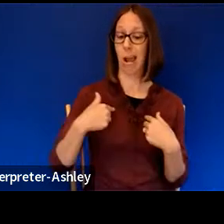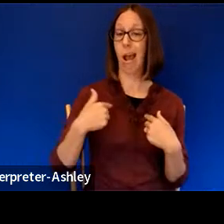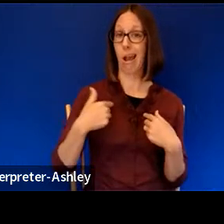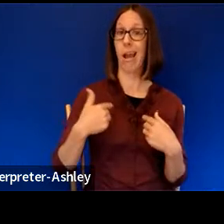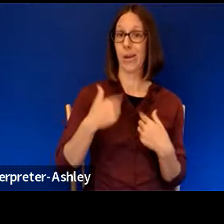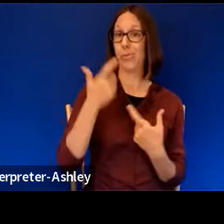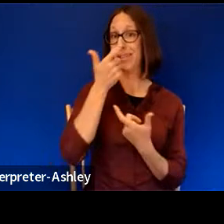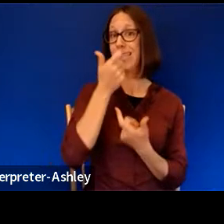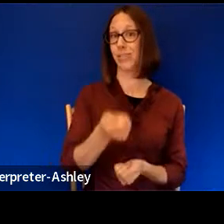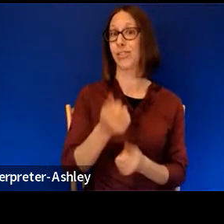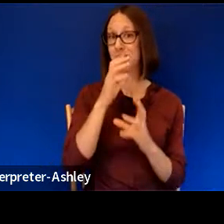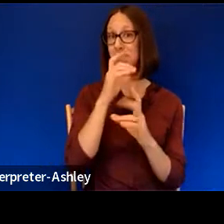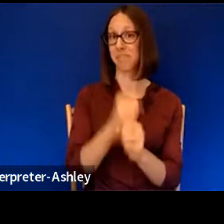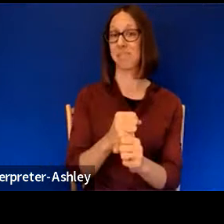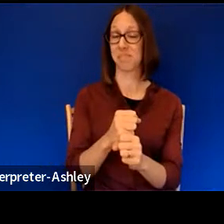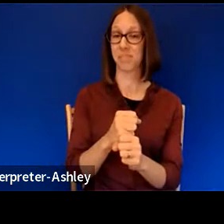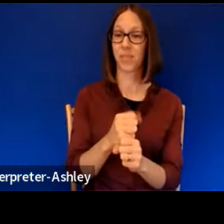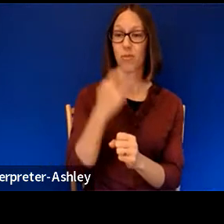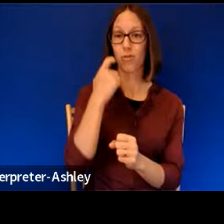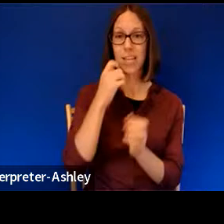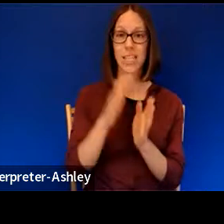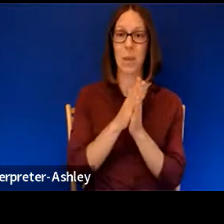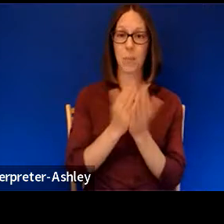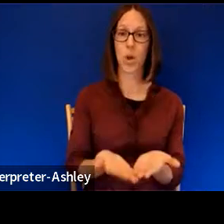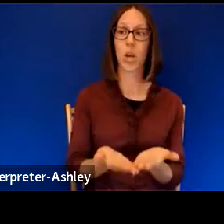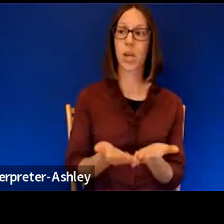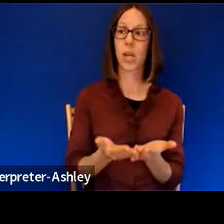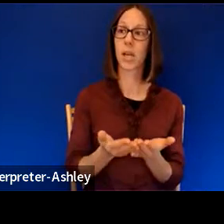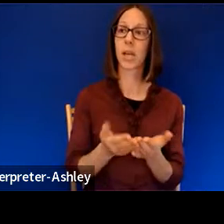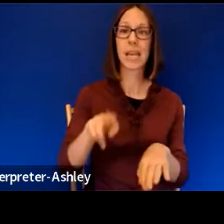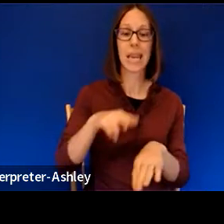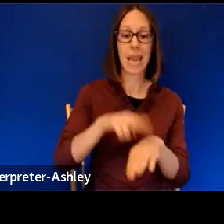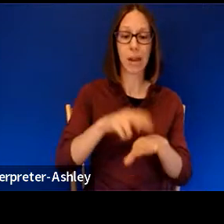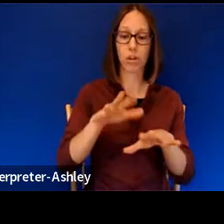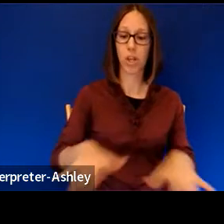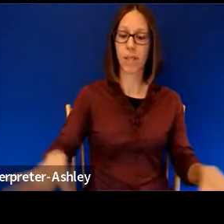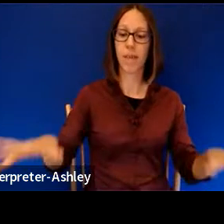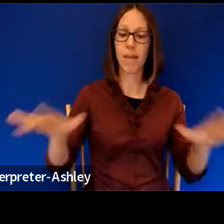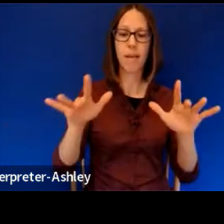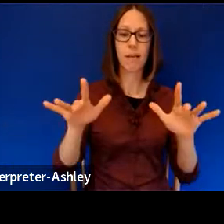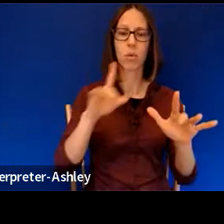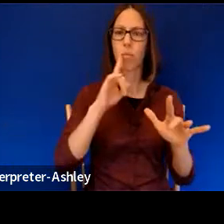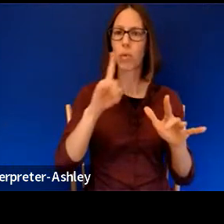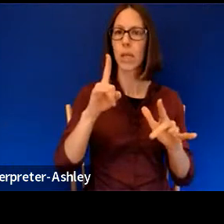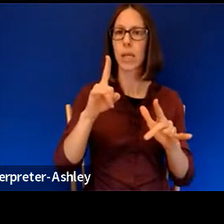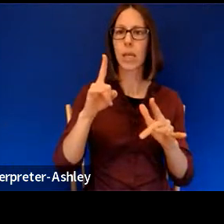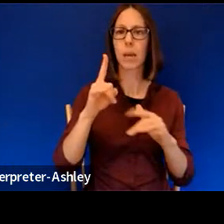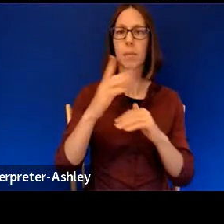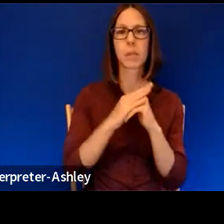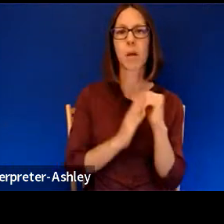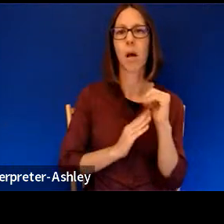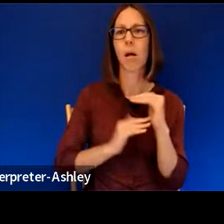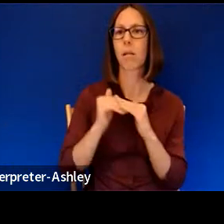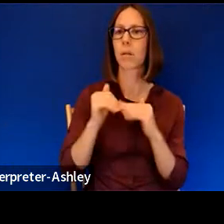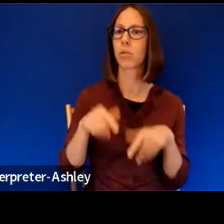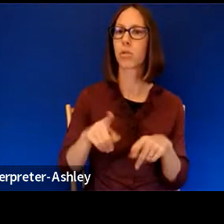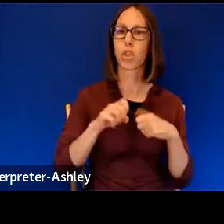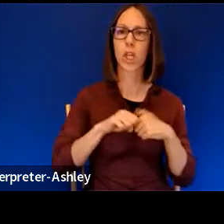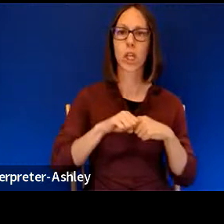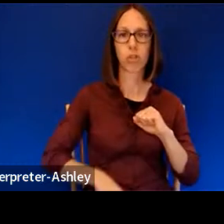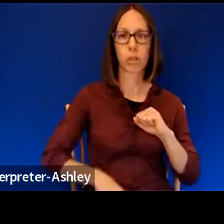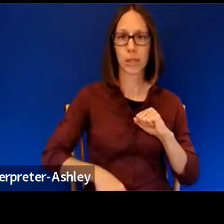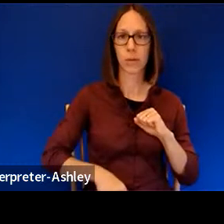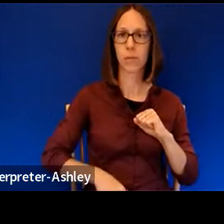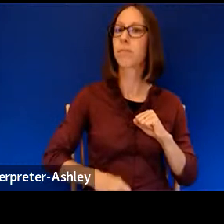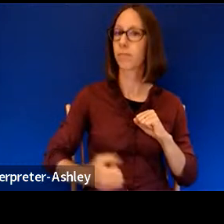I, you know, I think nature can be really a big solace in times of grief. Um, it was for me and has been for me,